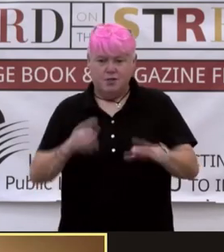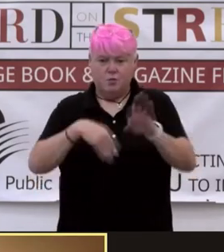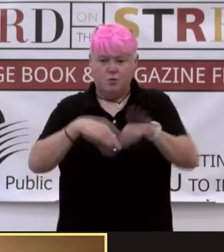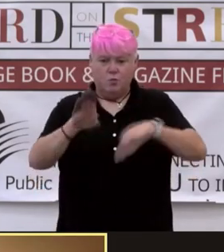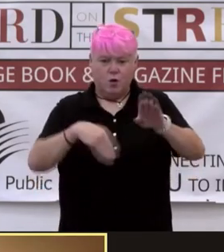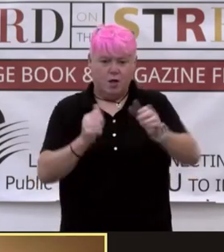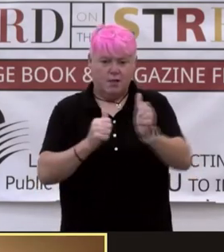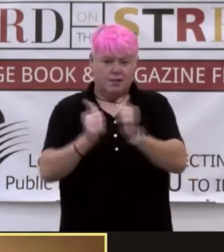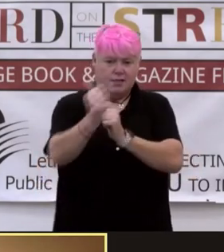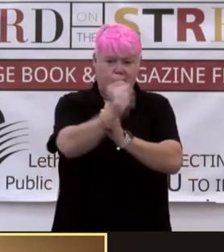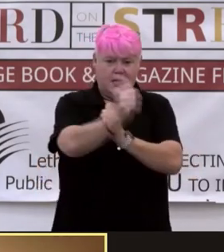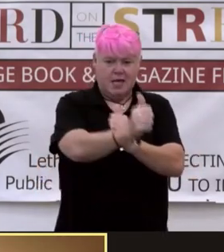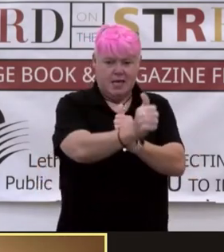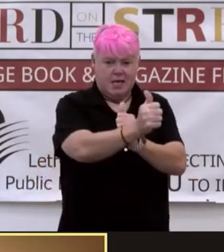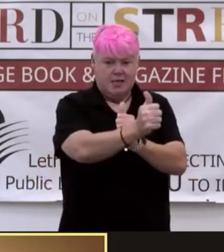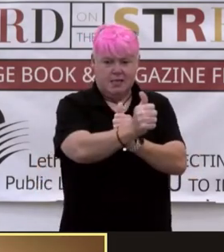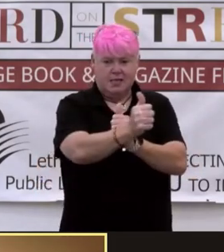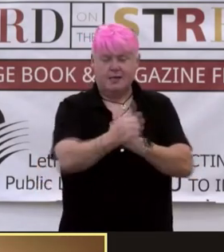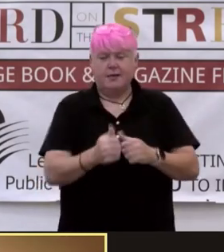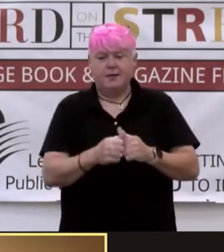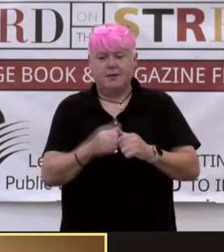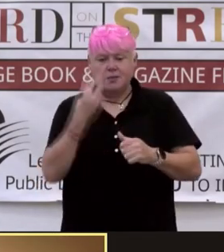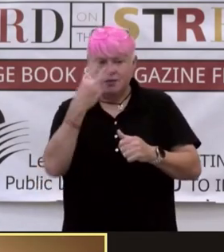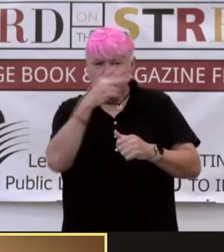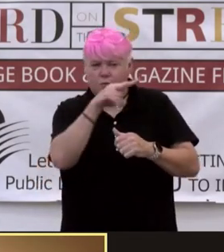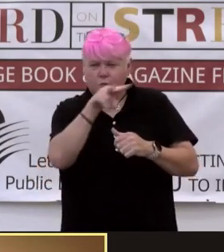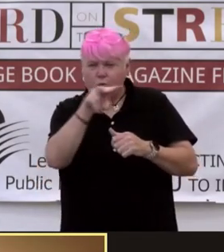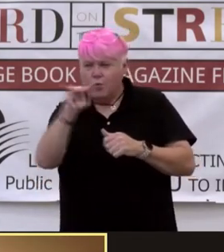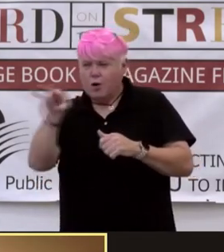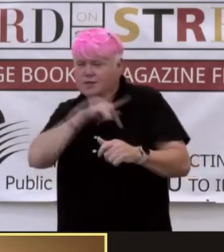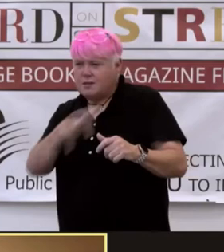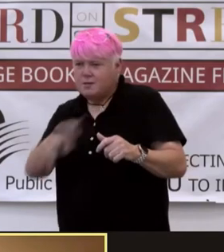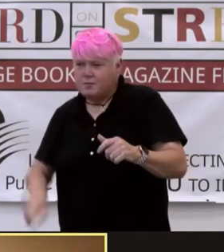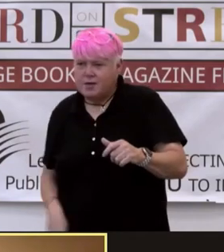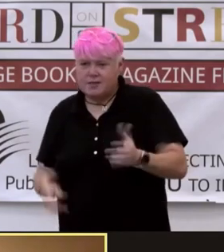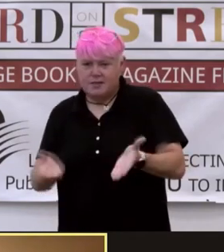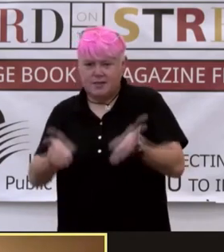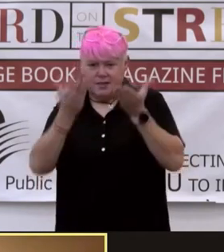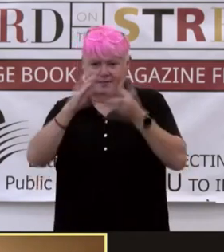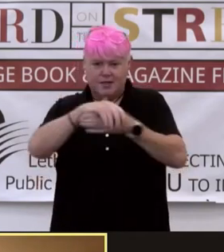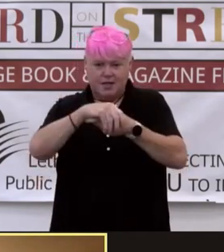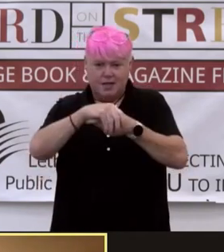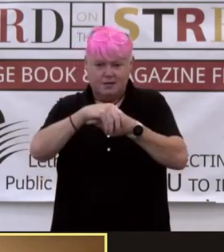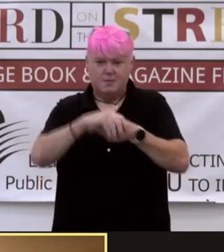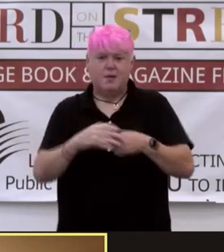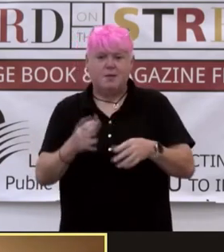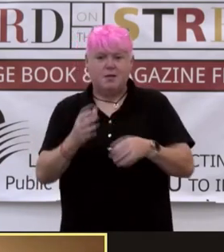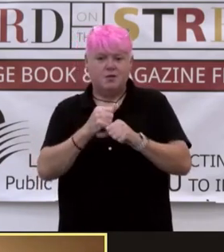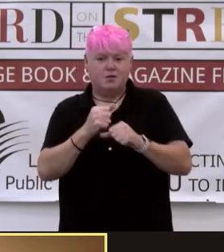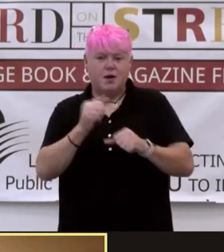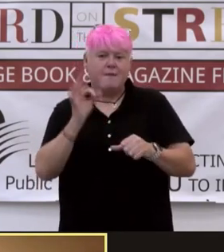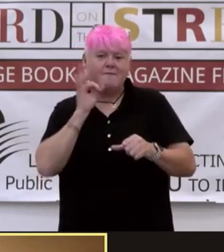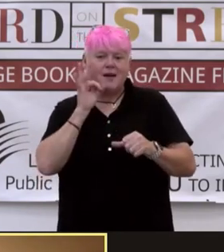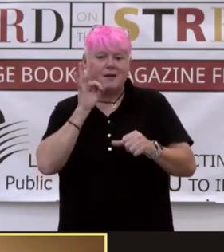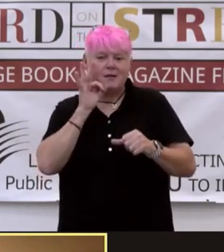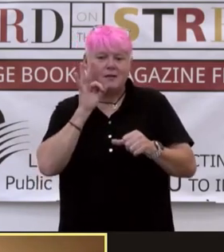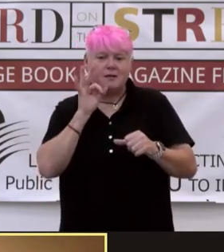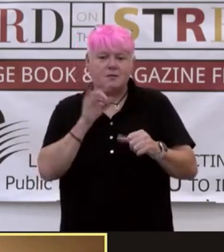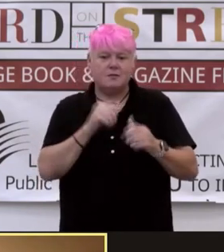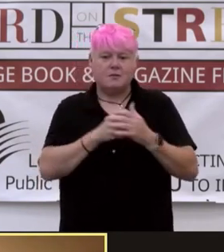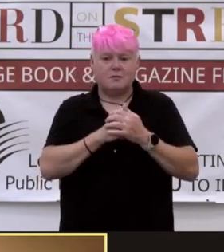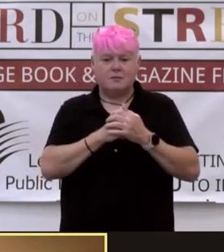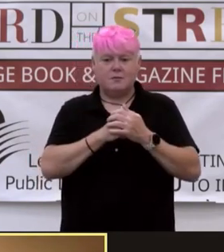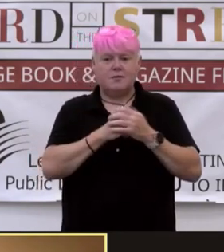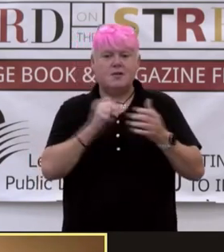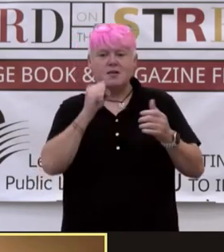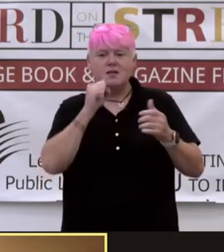oblivious to the danger. She watches the Rajkumar lift her hand, perhaps to grab her sister's shoulder. Fatima Ghazala! Sunaina is